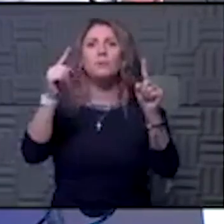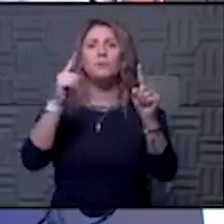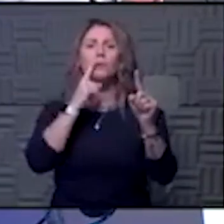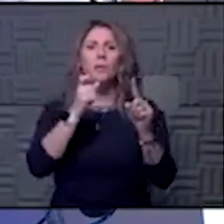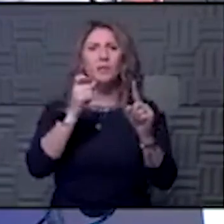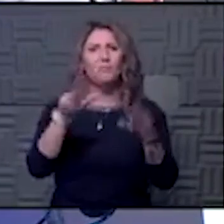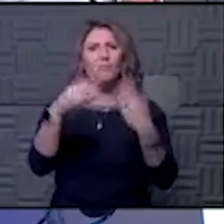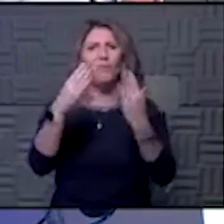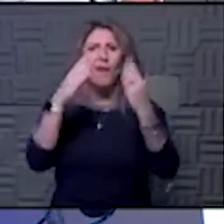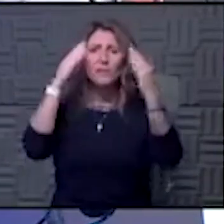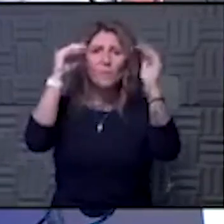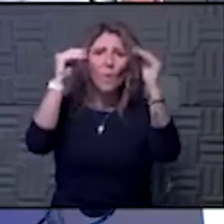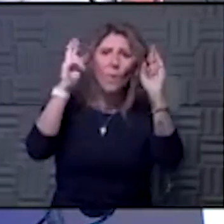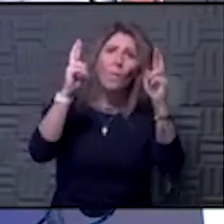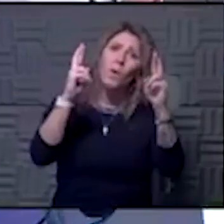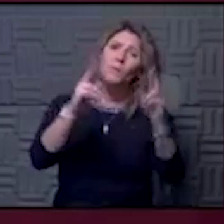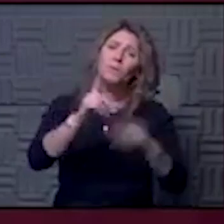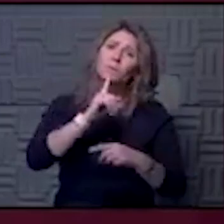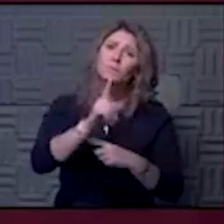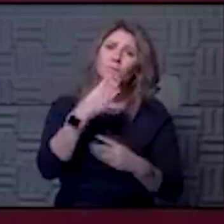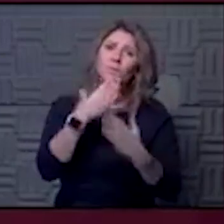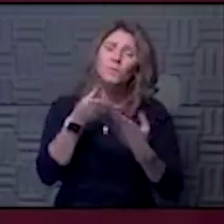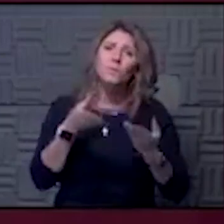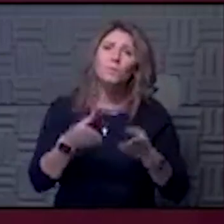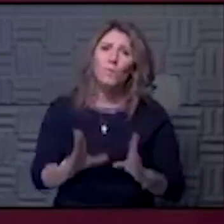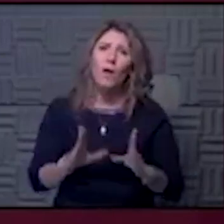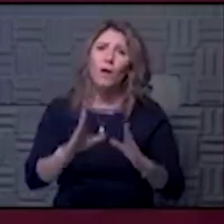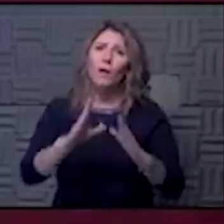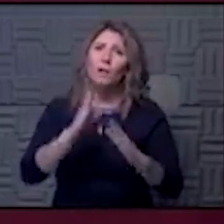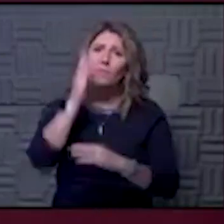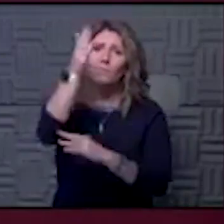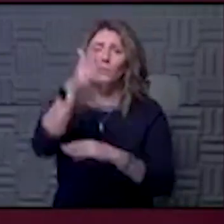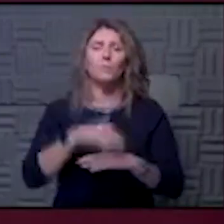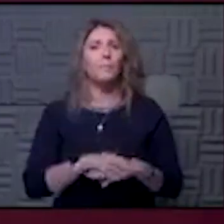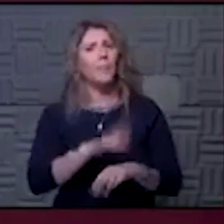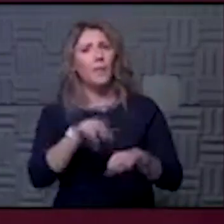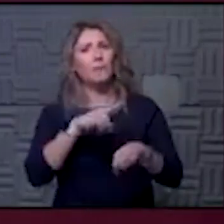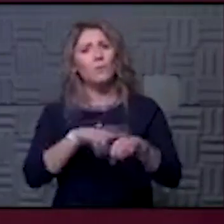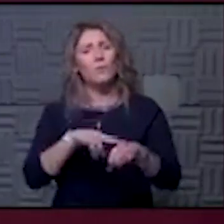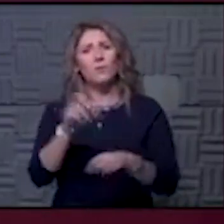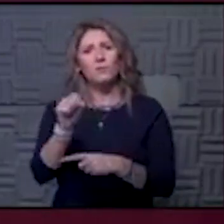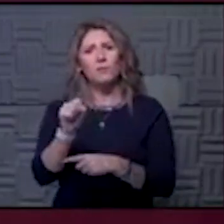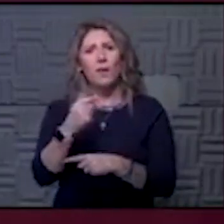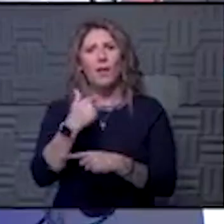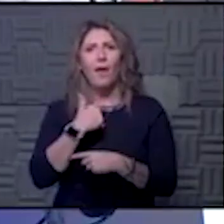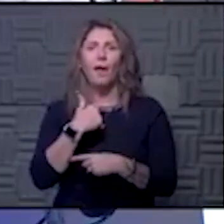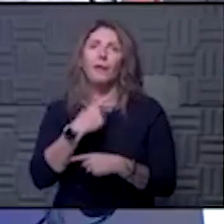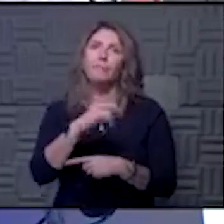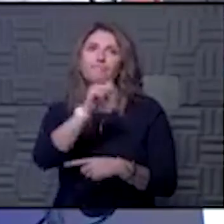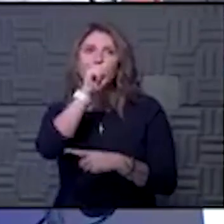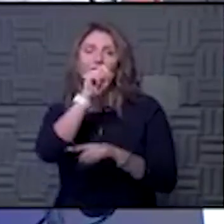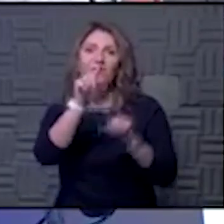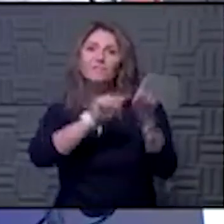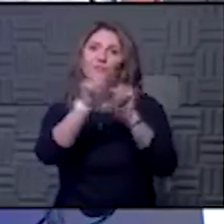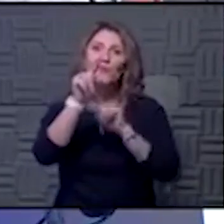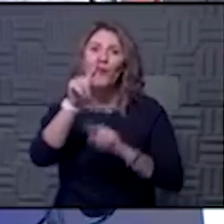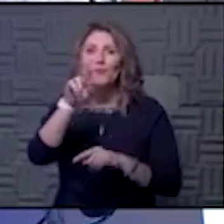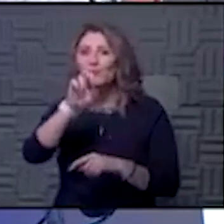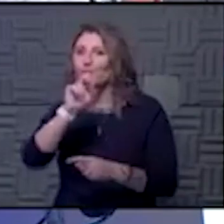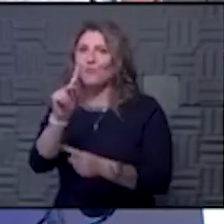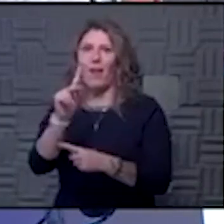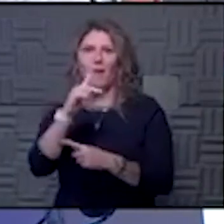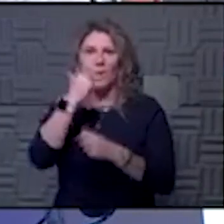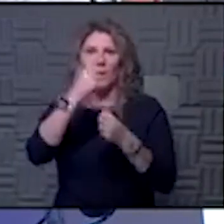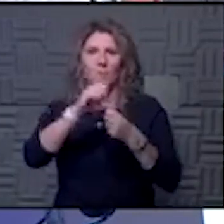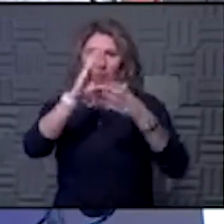us hope that this is actually really a good way moving forward. Well, and of course, since I'm a Star Trek geek, if you remember